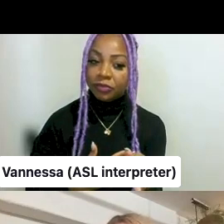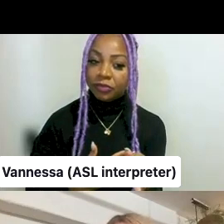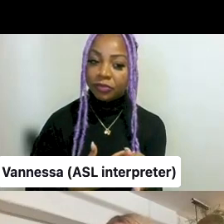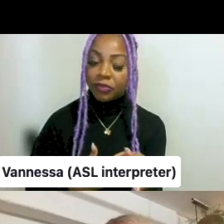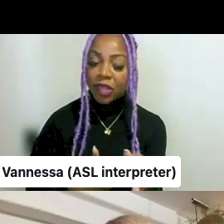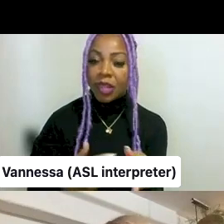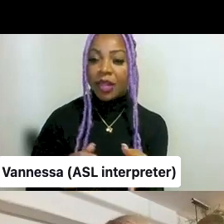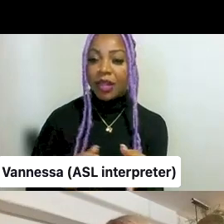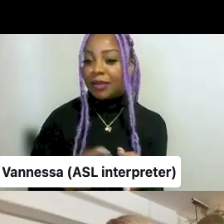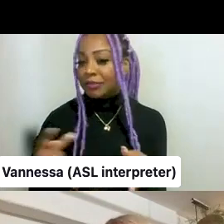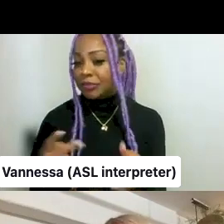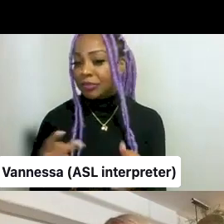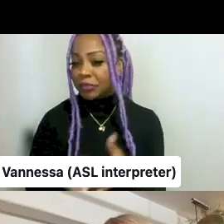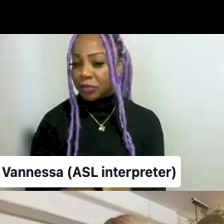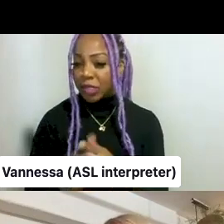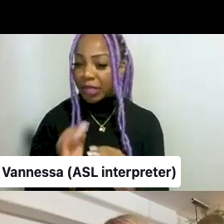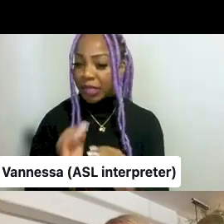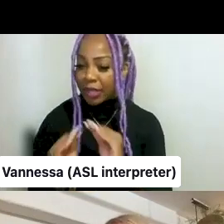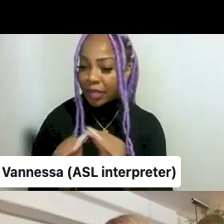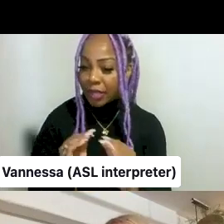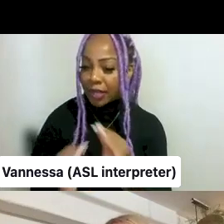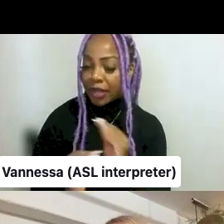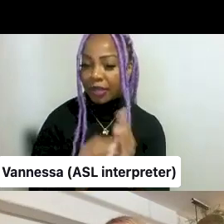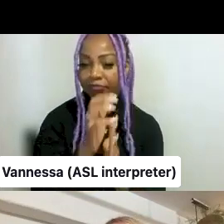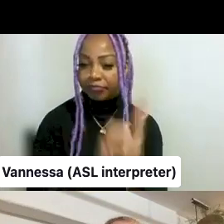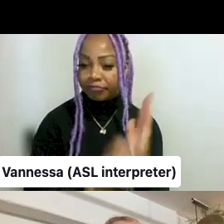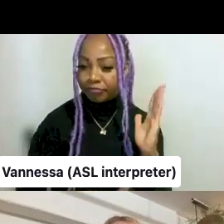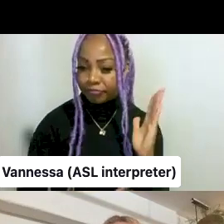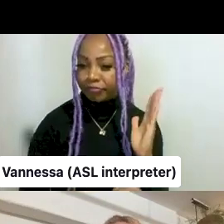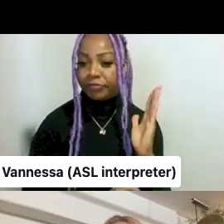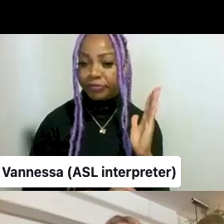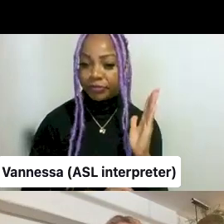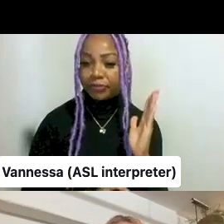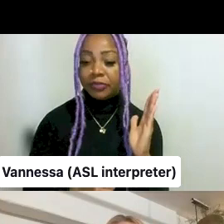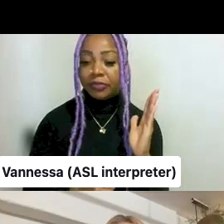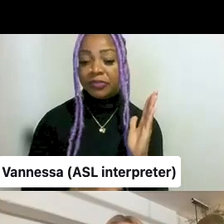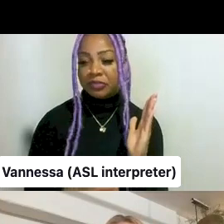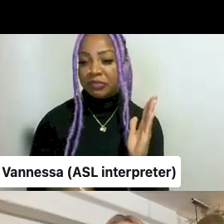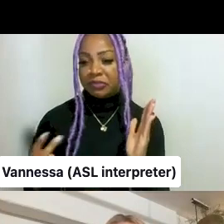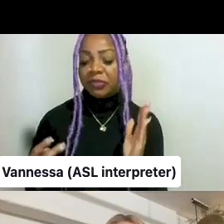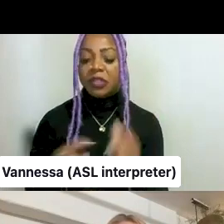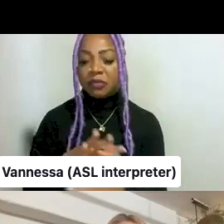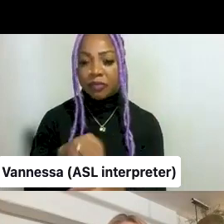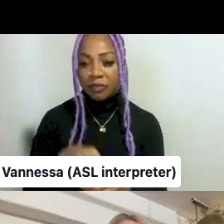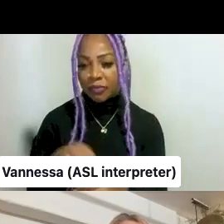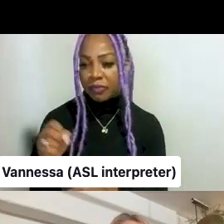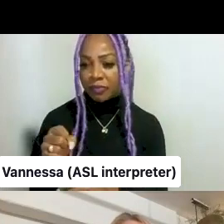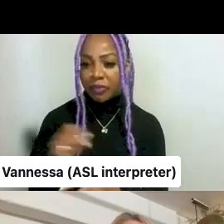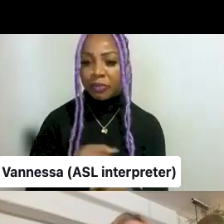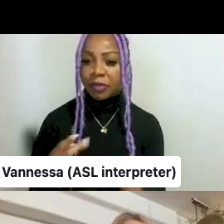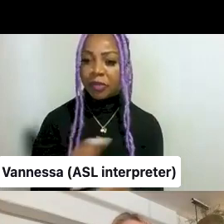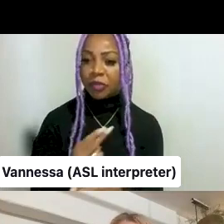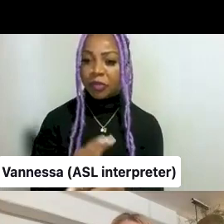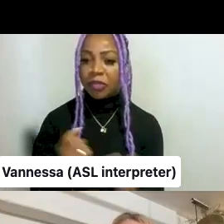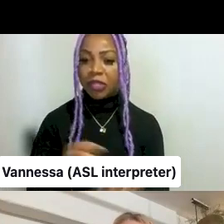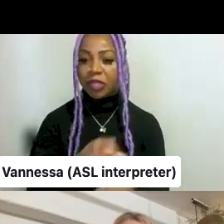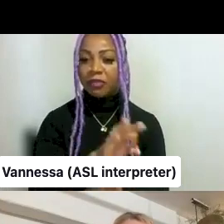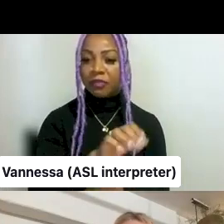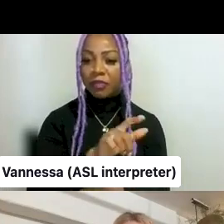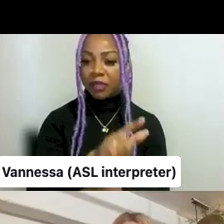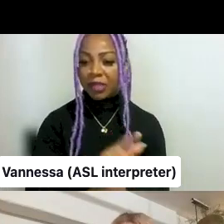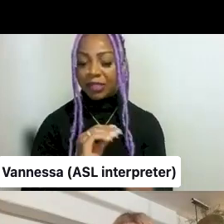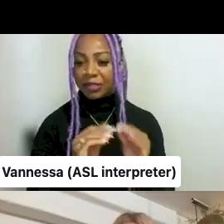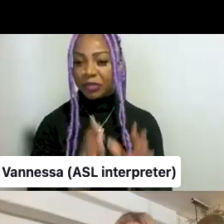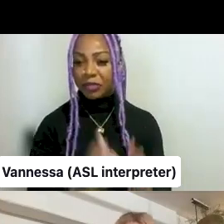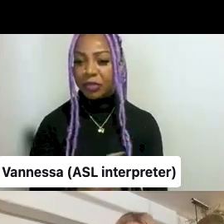these texts. And that's normally something that, um, we are involved in, but also use a lot of freelance editors for, but now it was